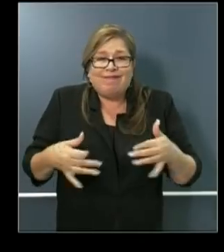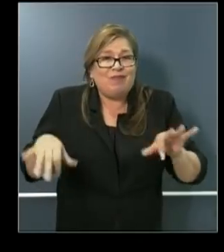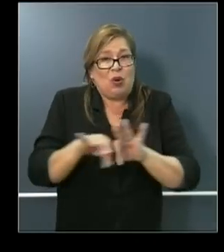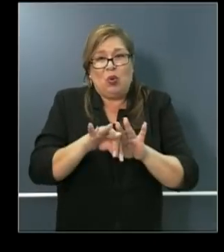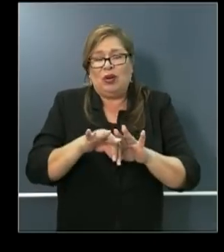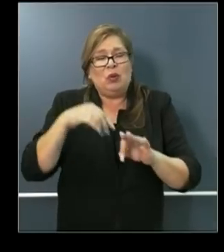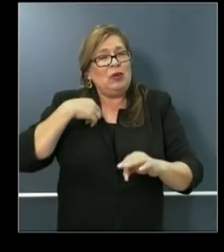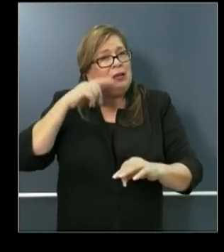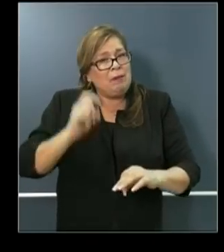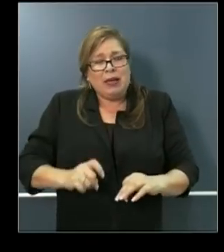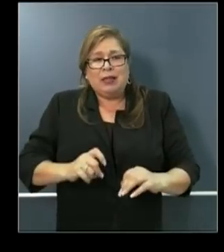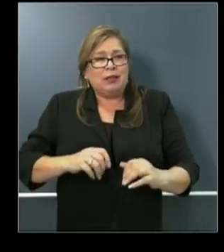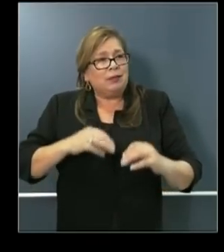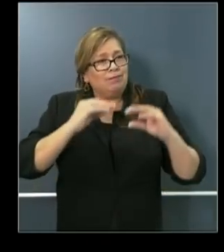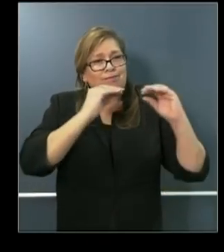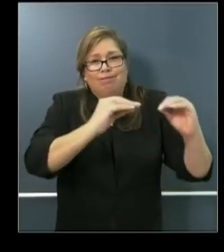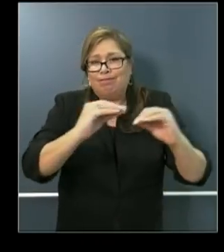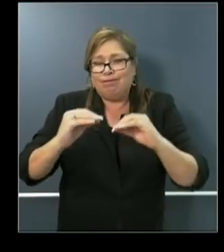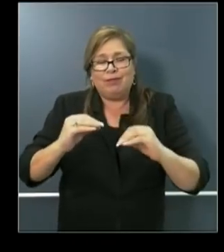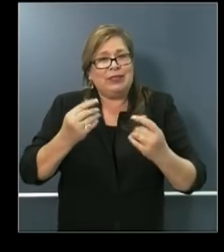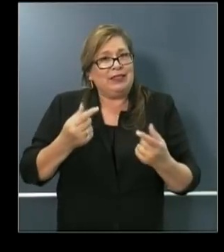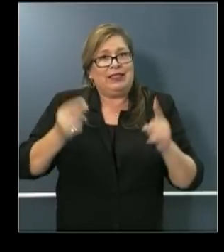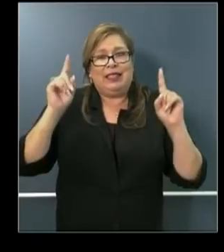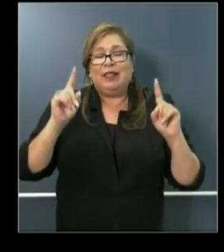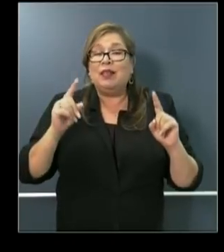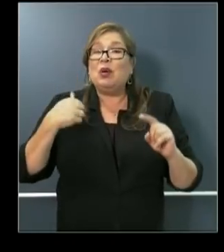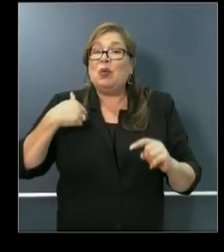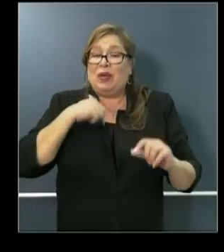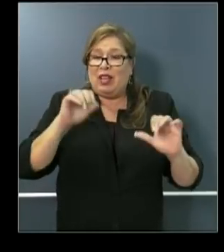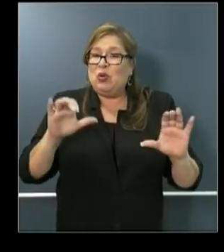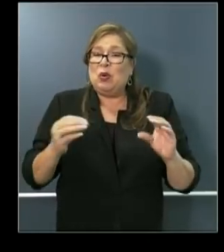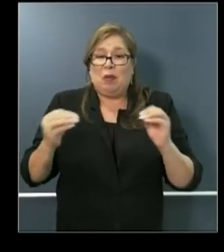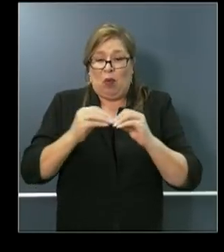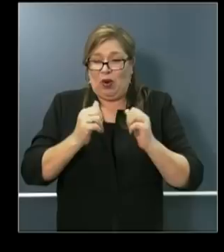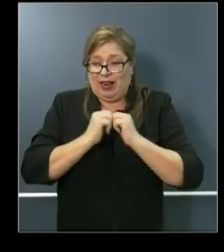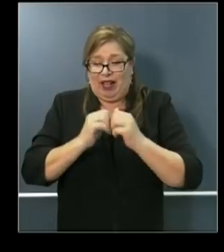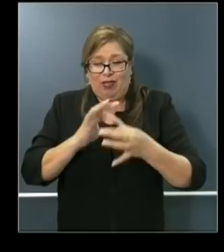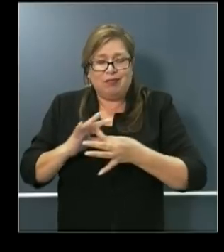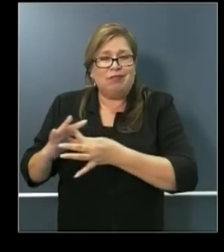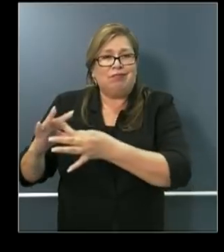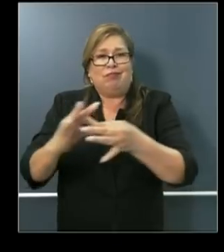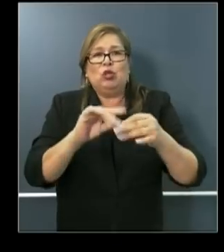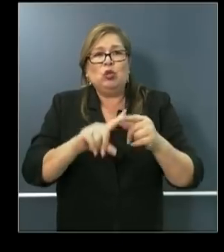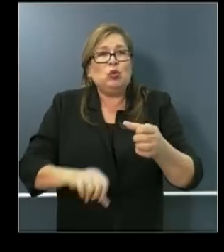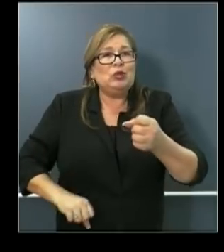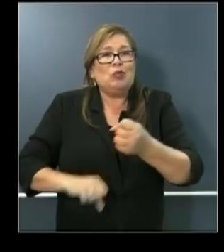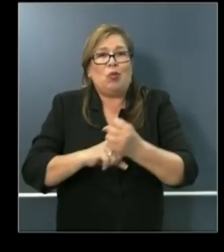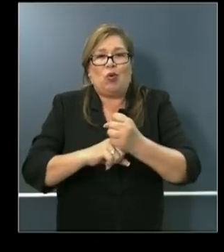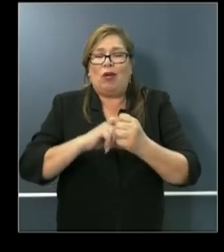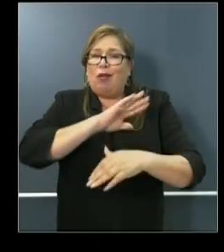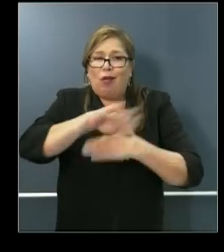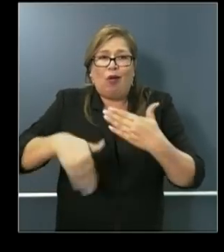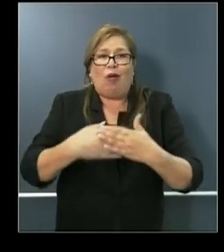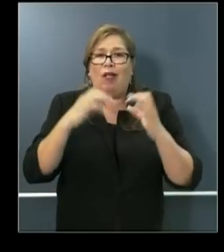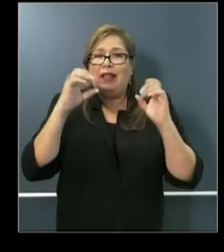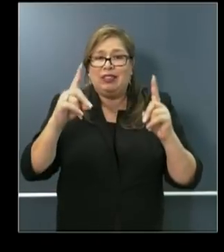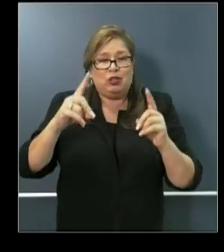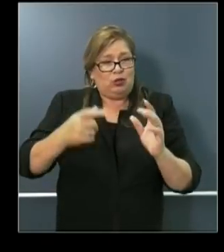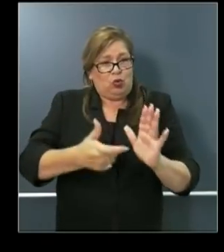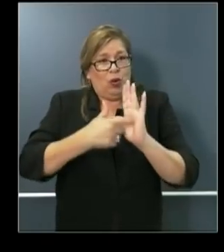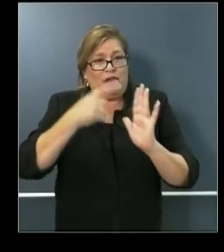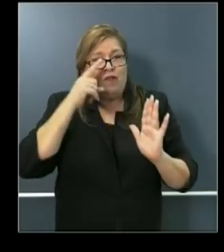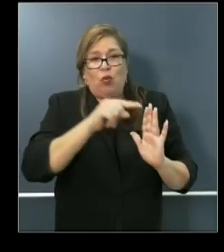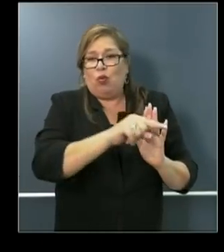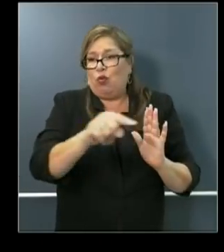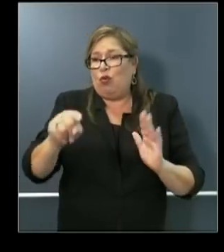We can do more together, we're stronger together, and together we will support the educational needs of our 6 million students. And if there are